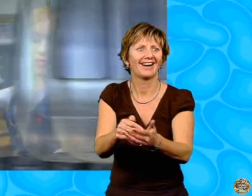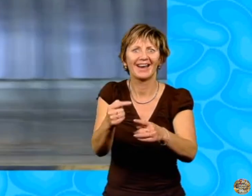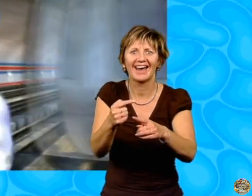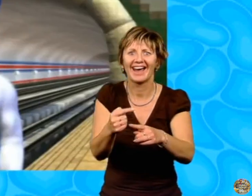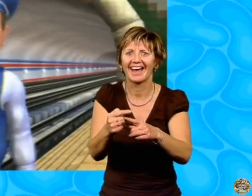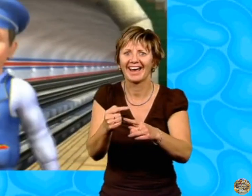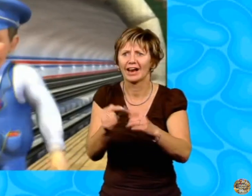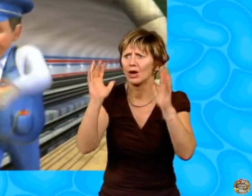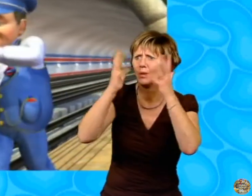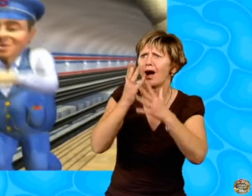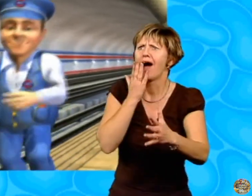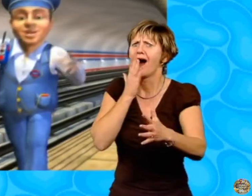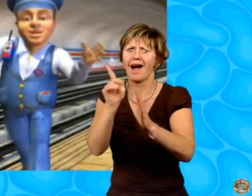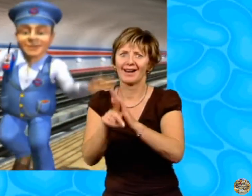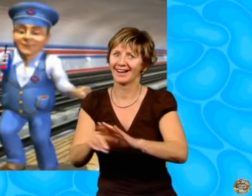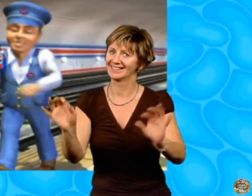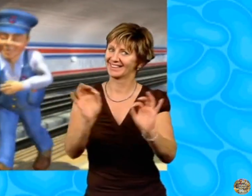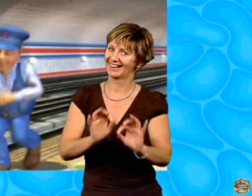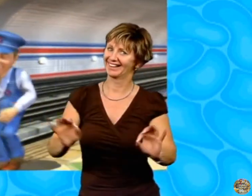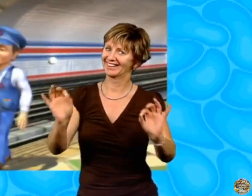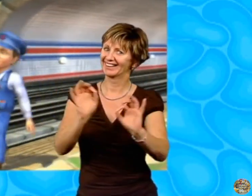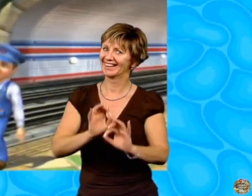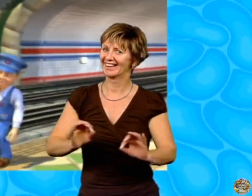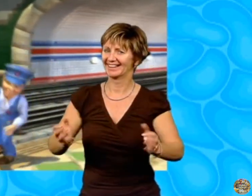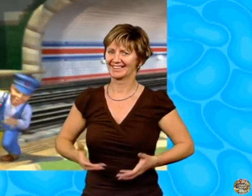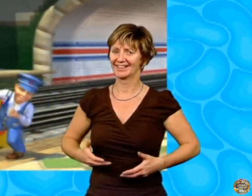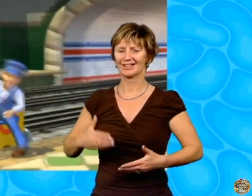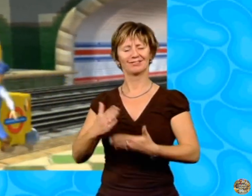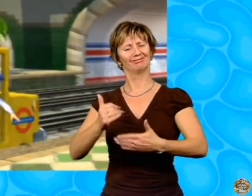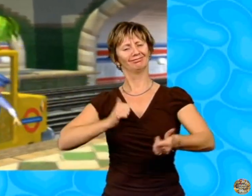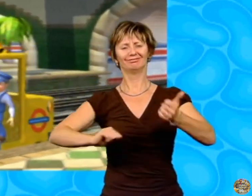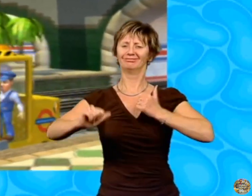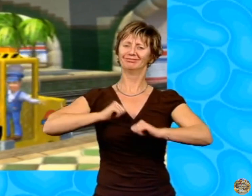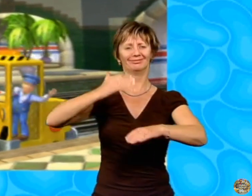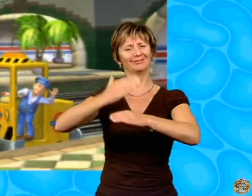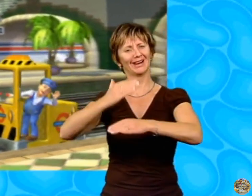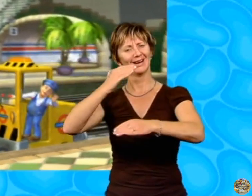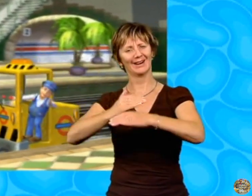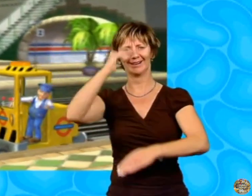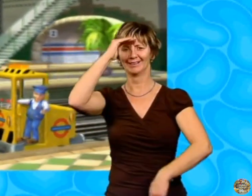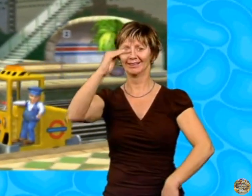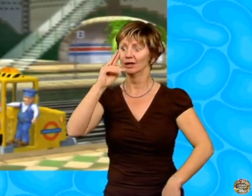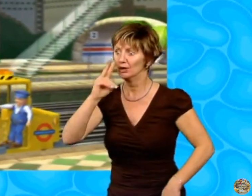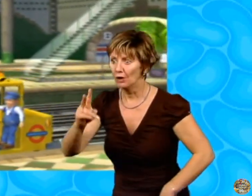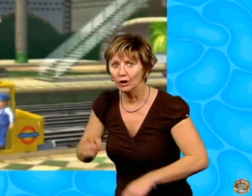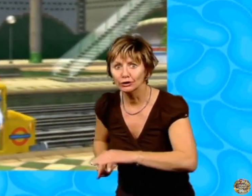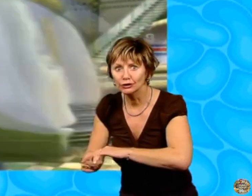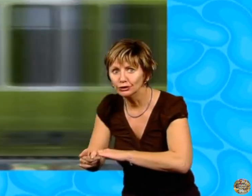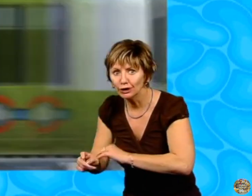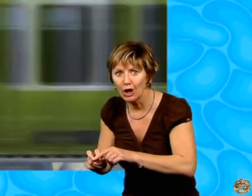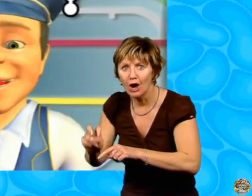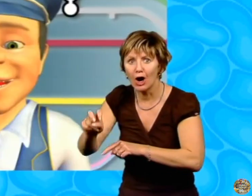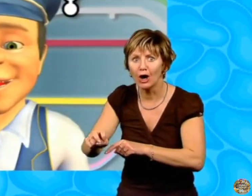Really, I'm proud to be of service. Now, my third captain, don't be nervous.